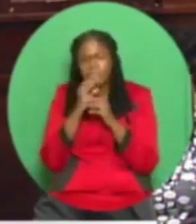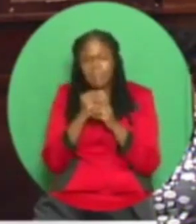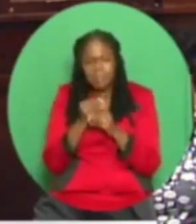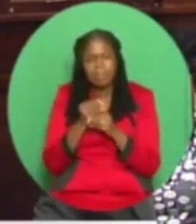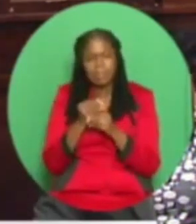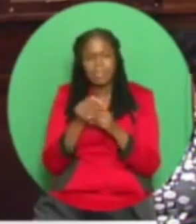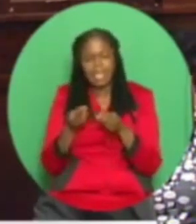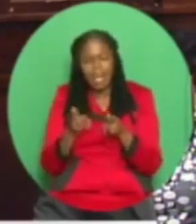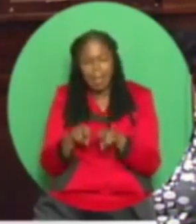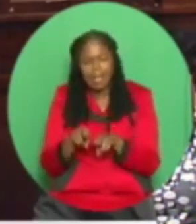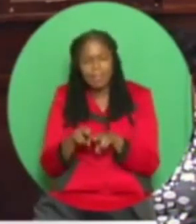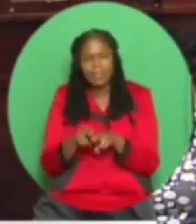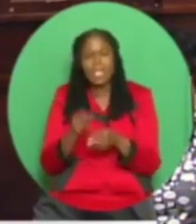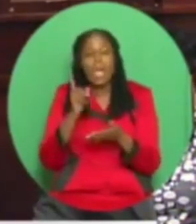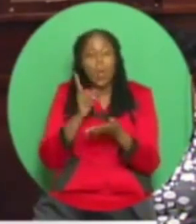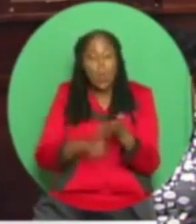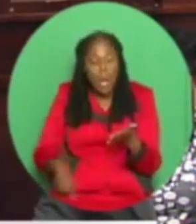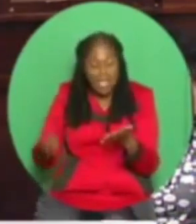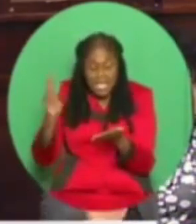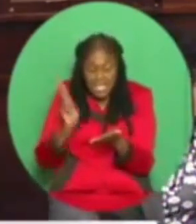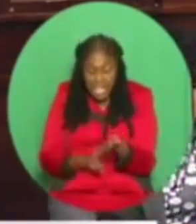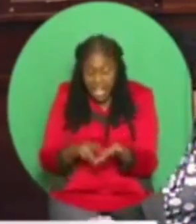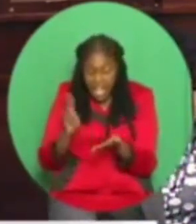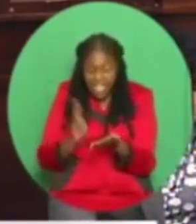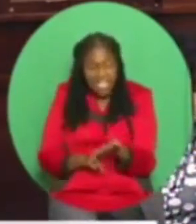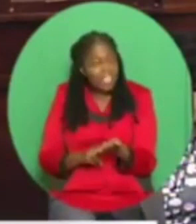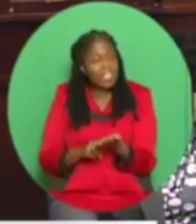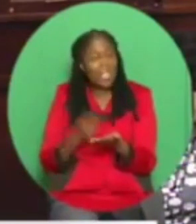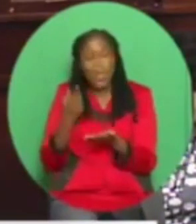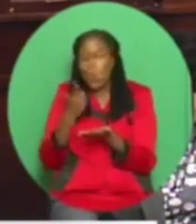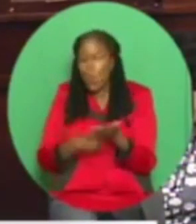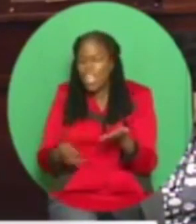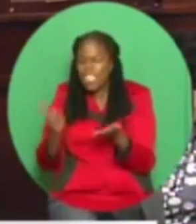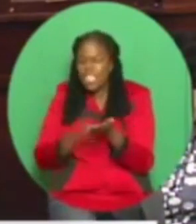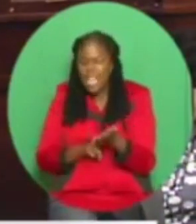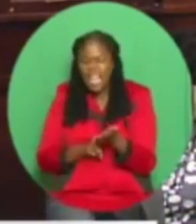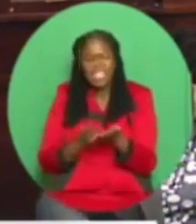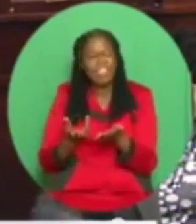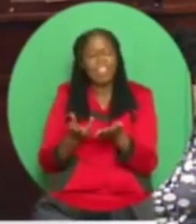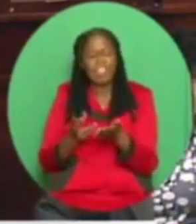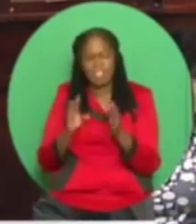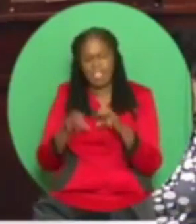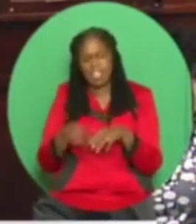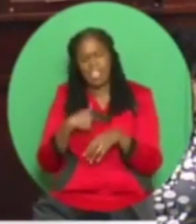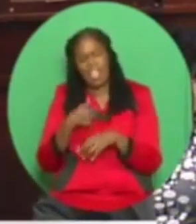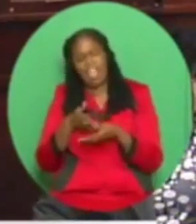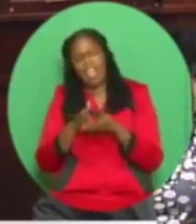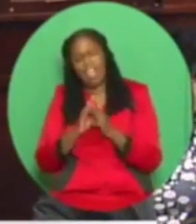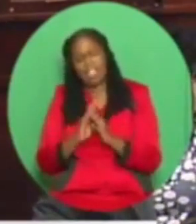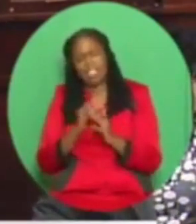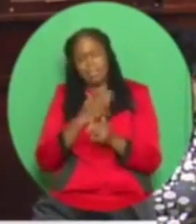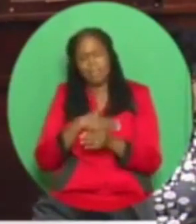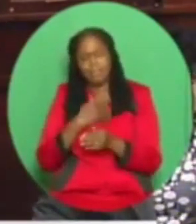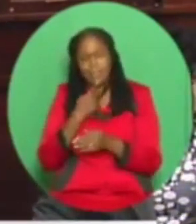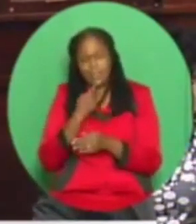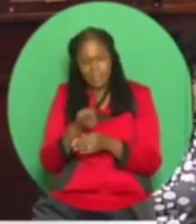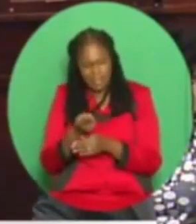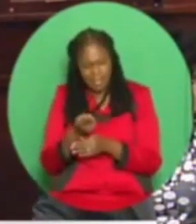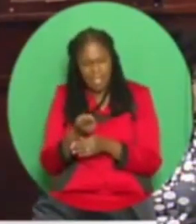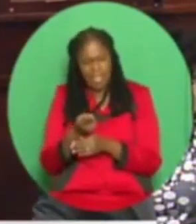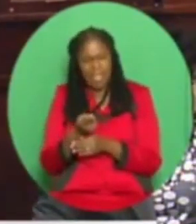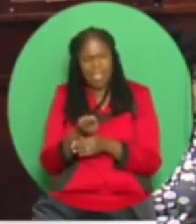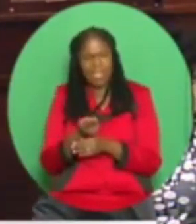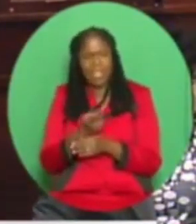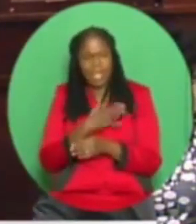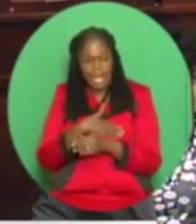place? What are they signing? What are they signing? And could I ask them to confirm whether indeed Mr.